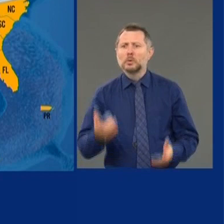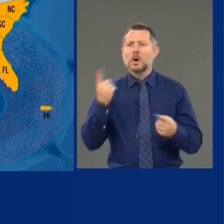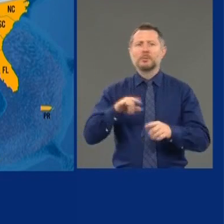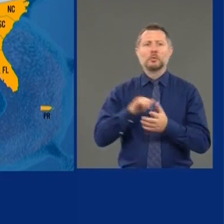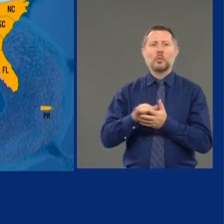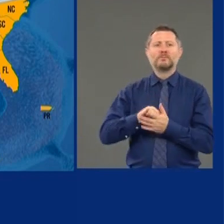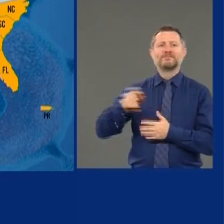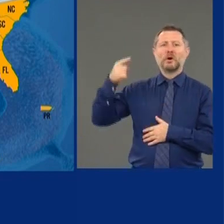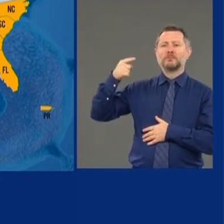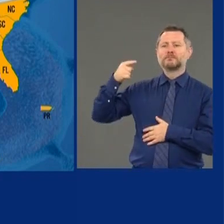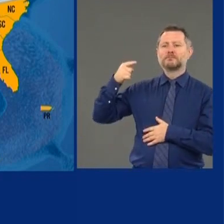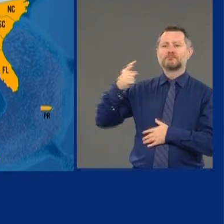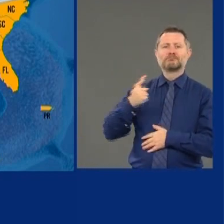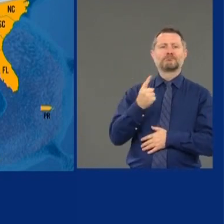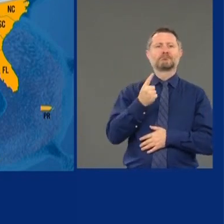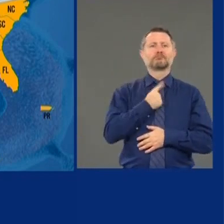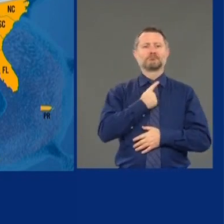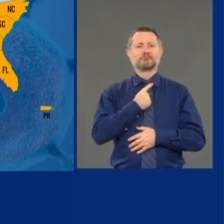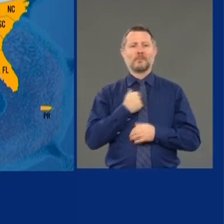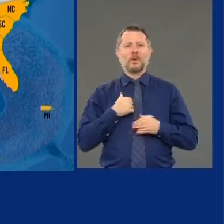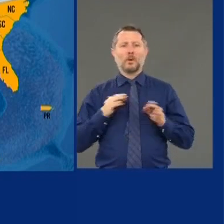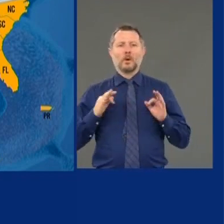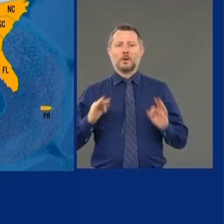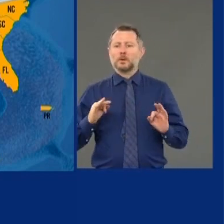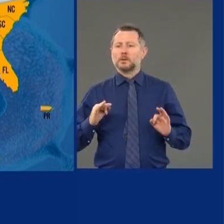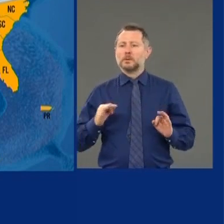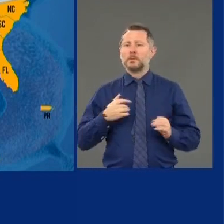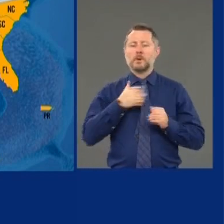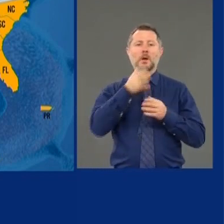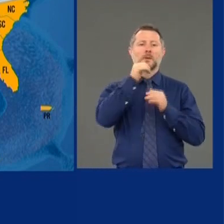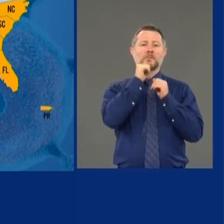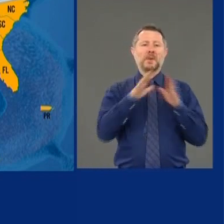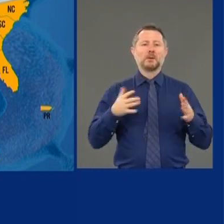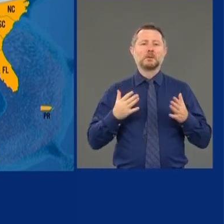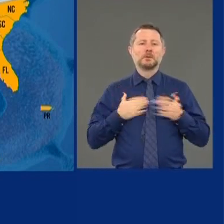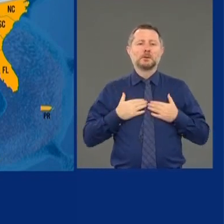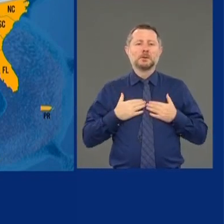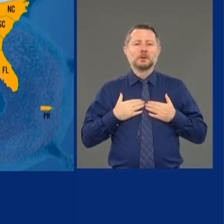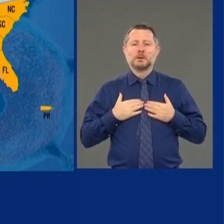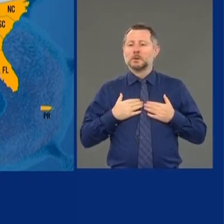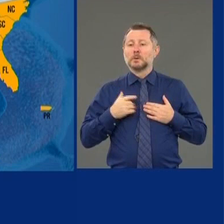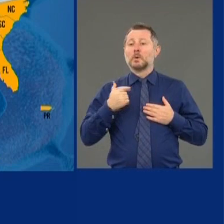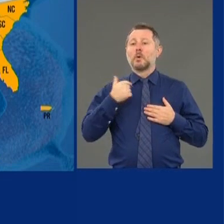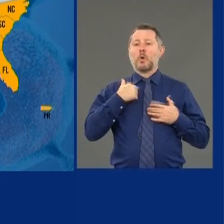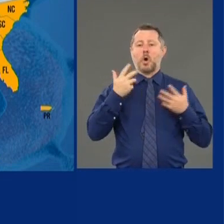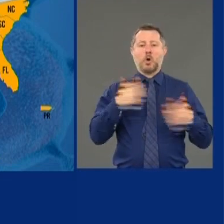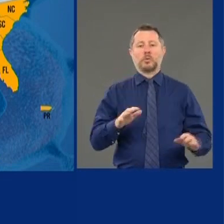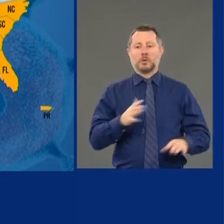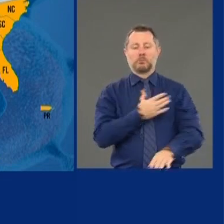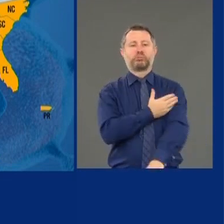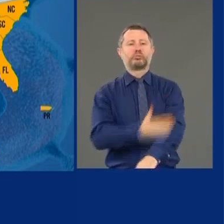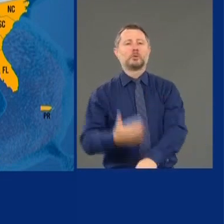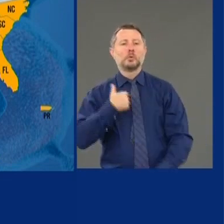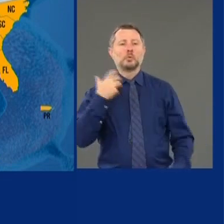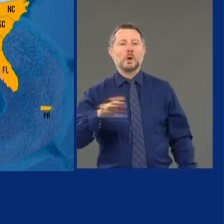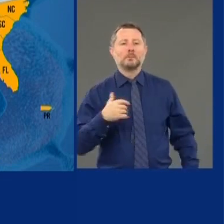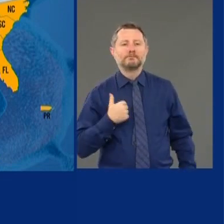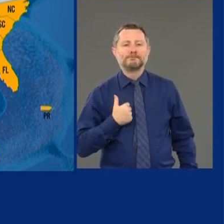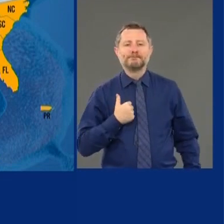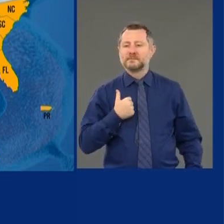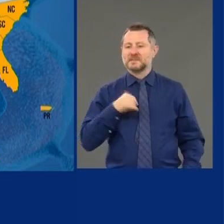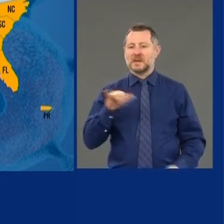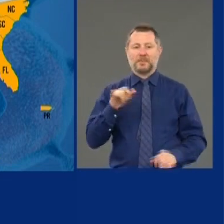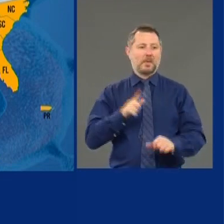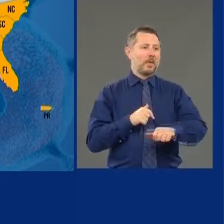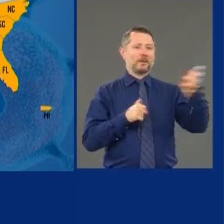York. God bless us. But we are the exception. We don't want the same plight of these other